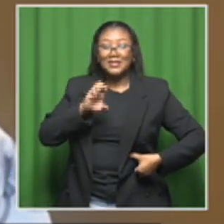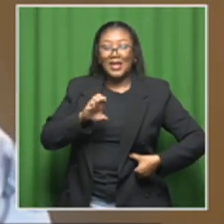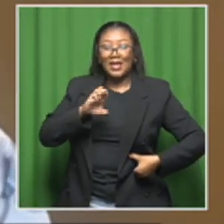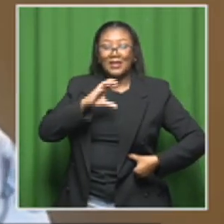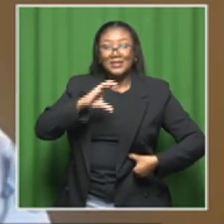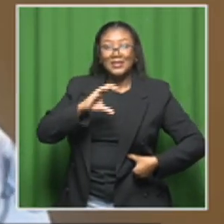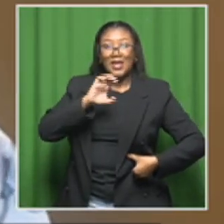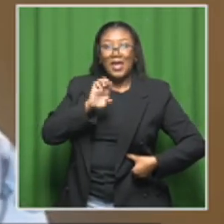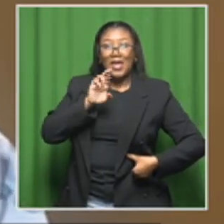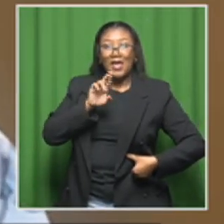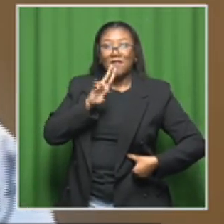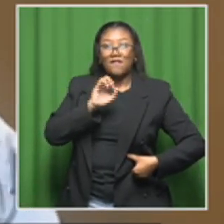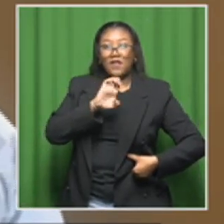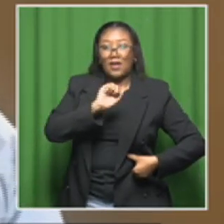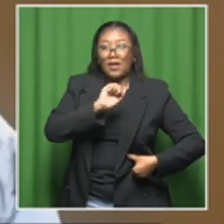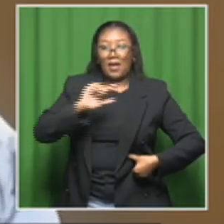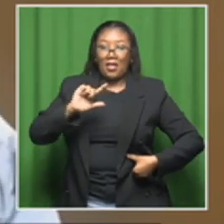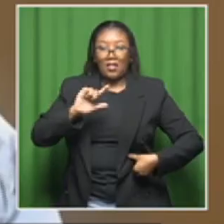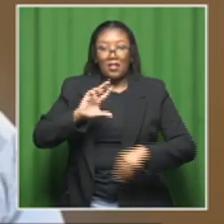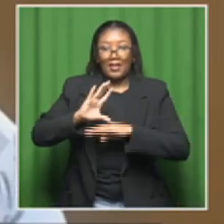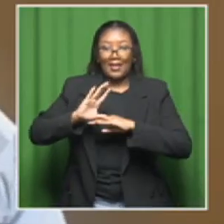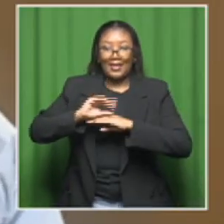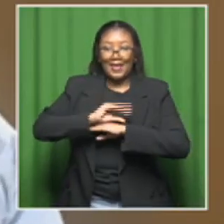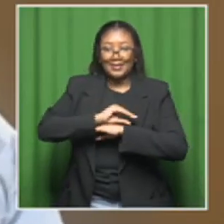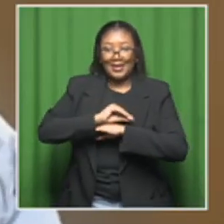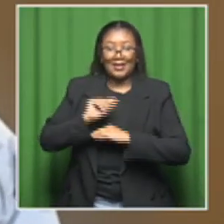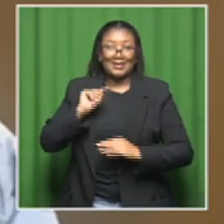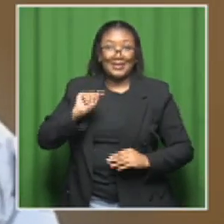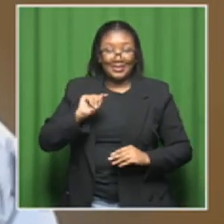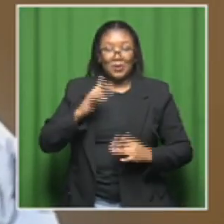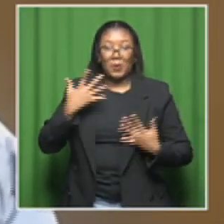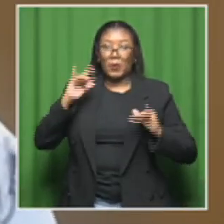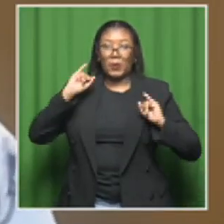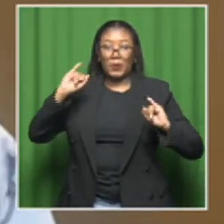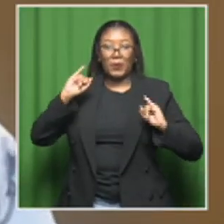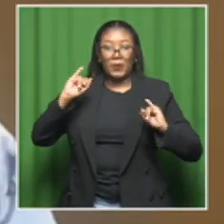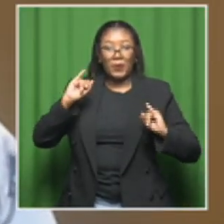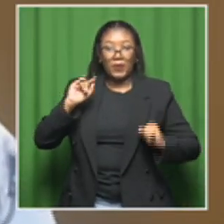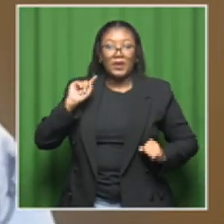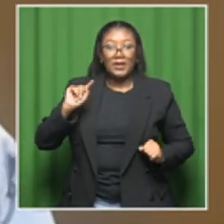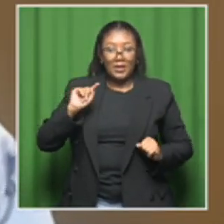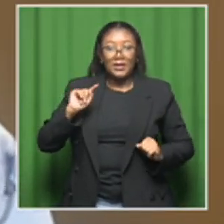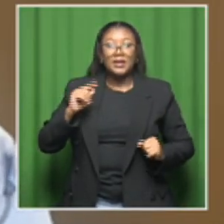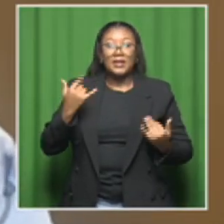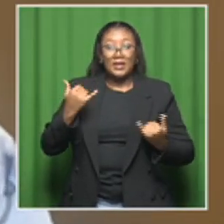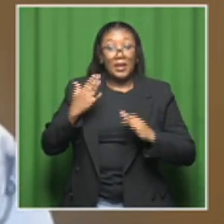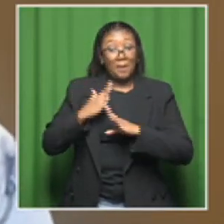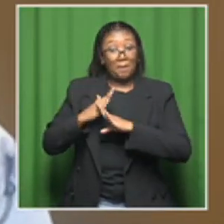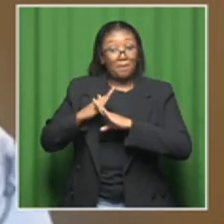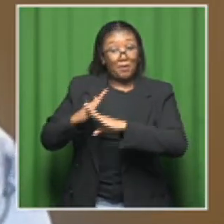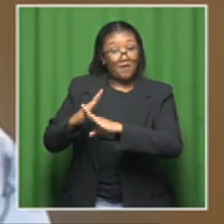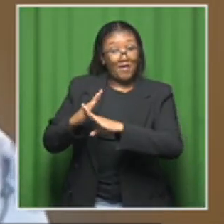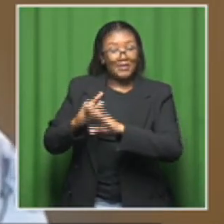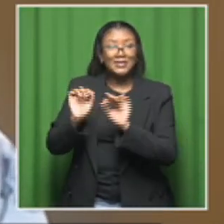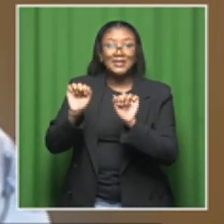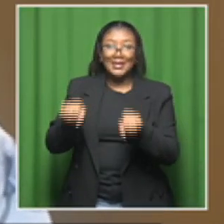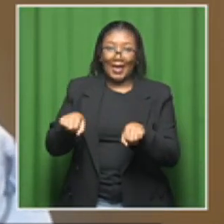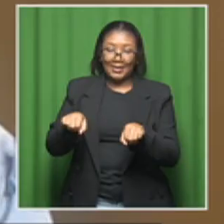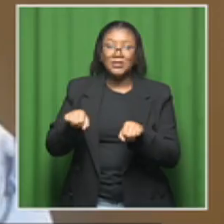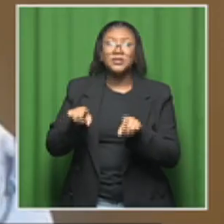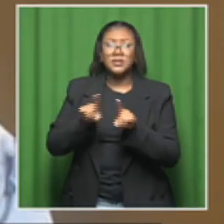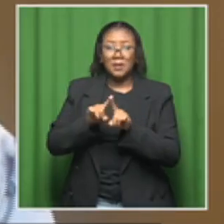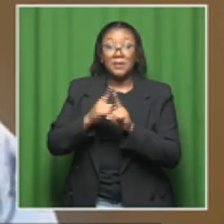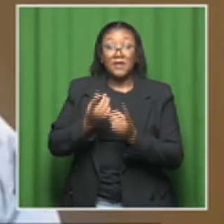cancer in South Africa and it is almost entirely preventable and treatable.